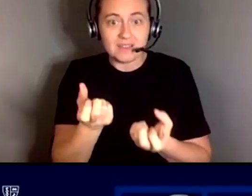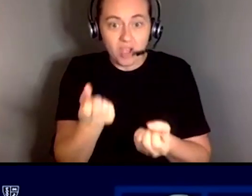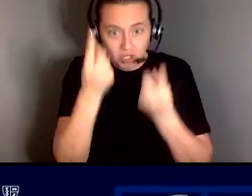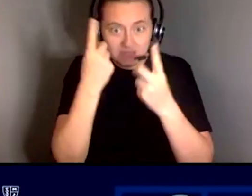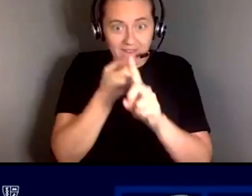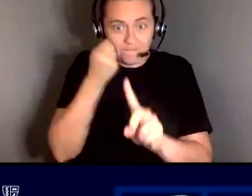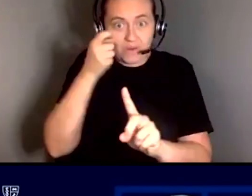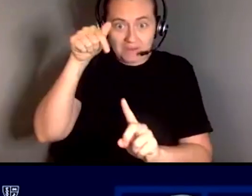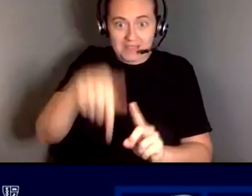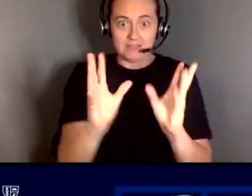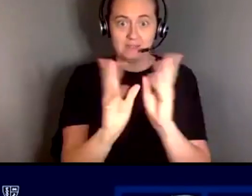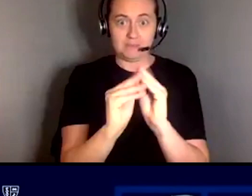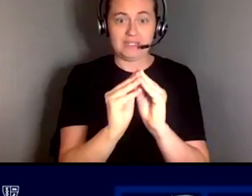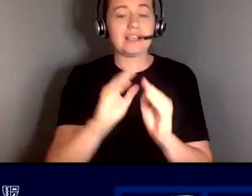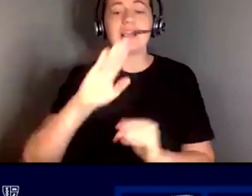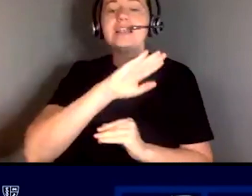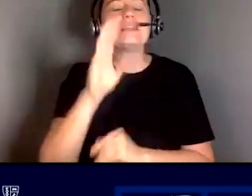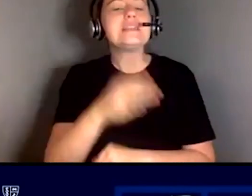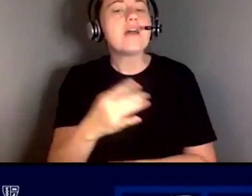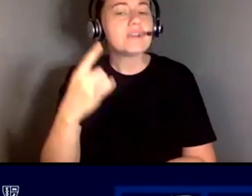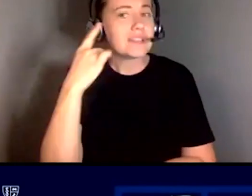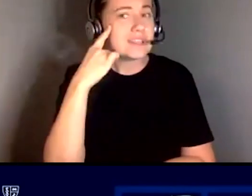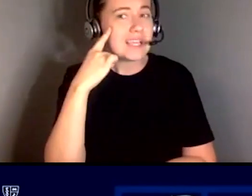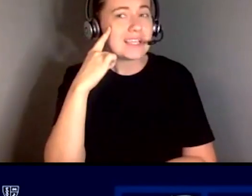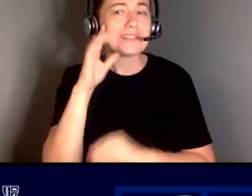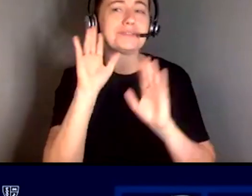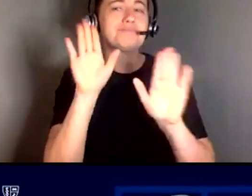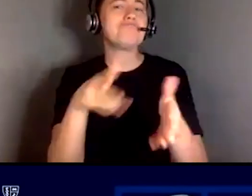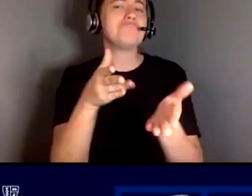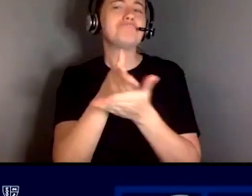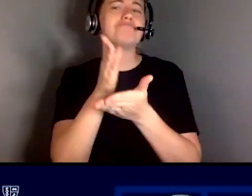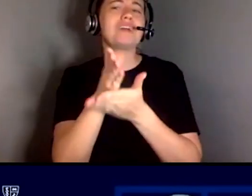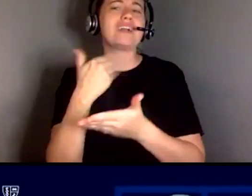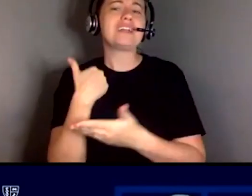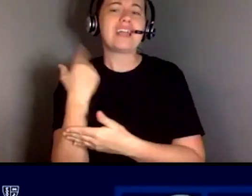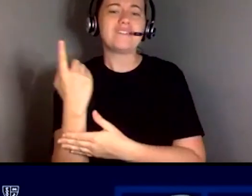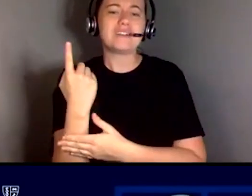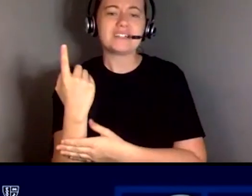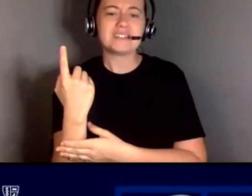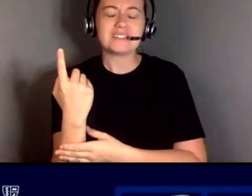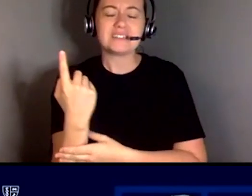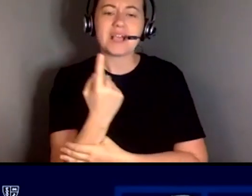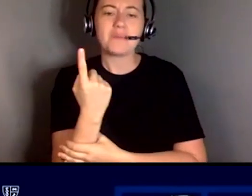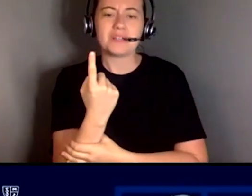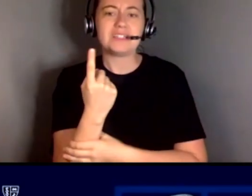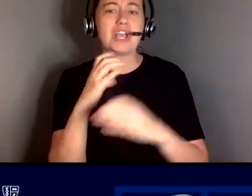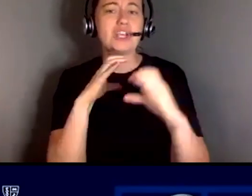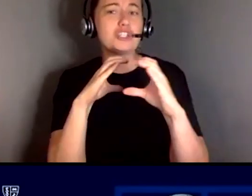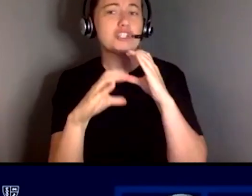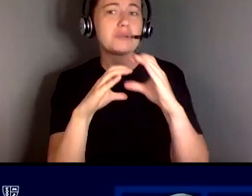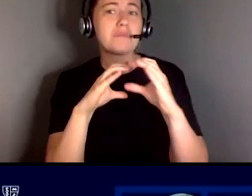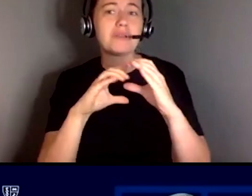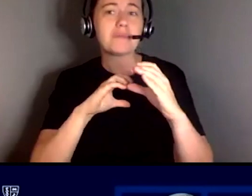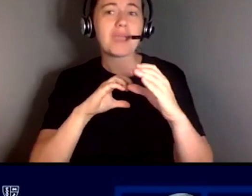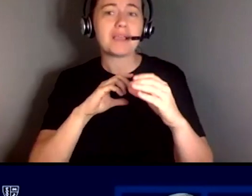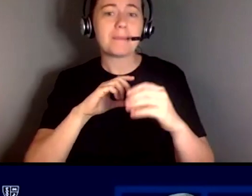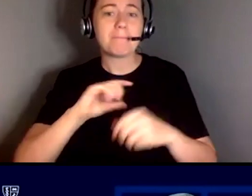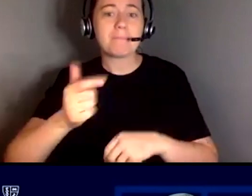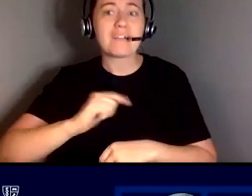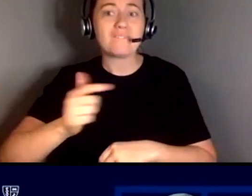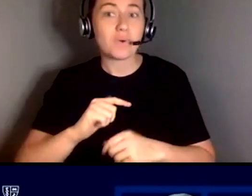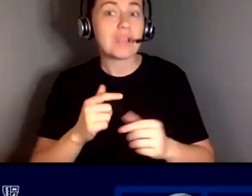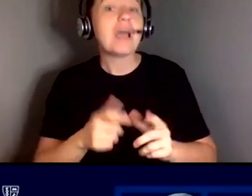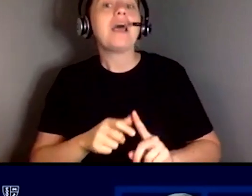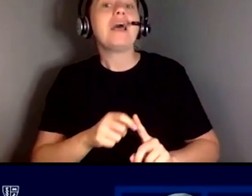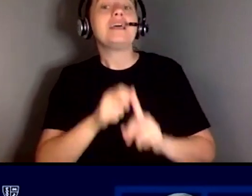to never think that it's just okay to have someone who knew you know to communicate back and forth unless that person